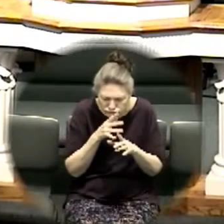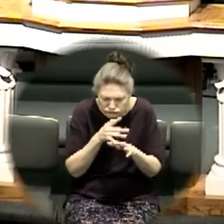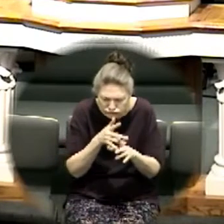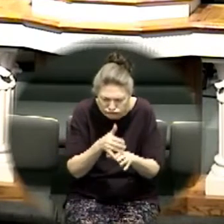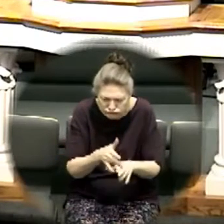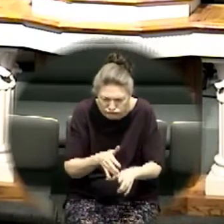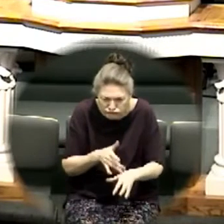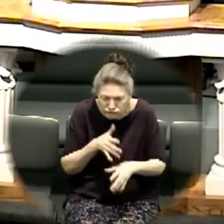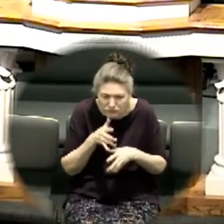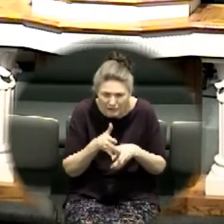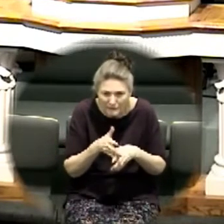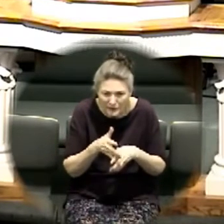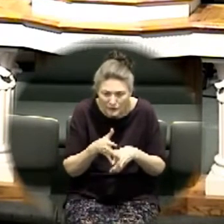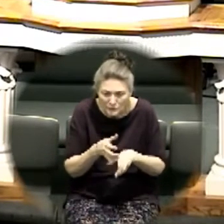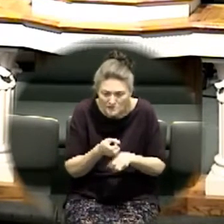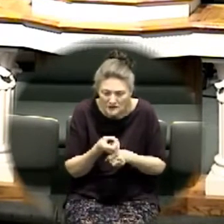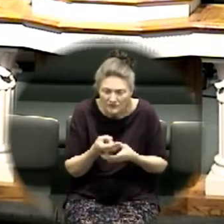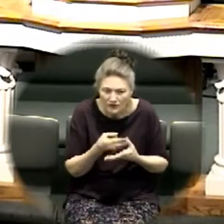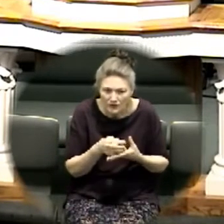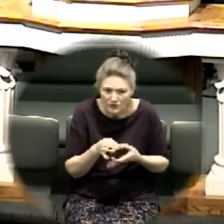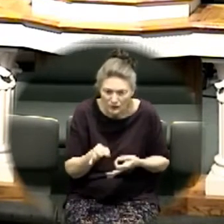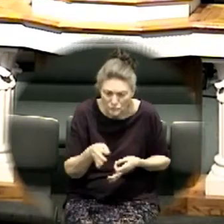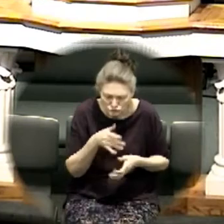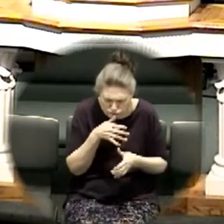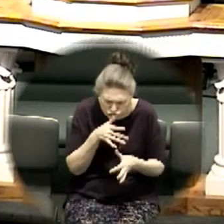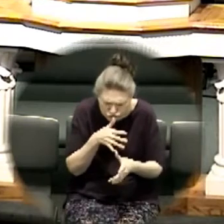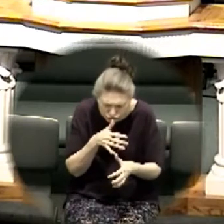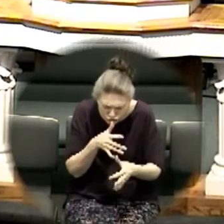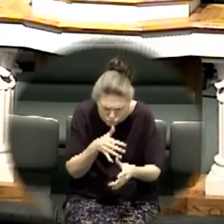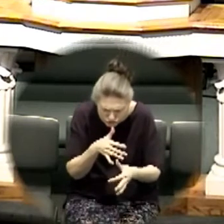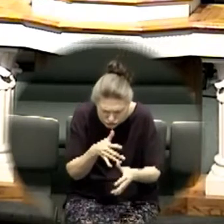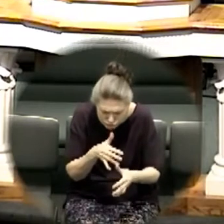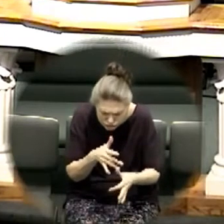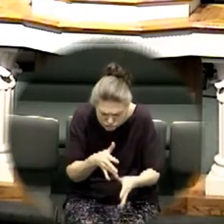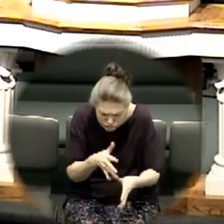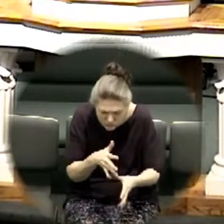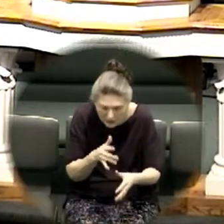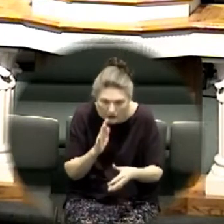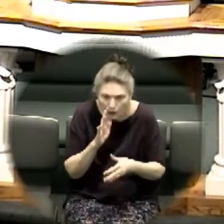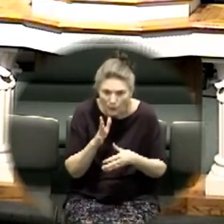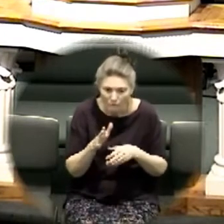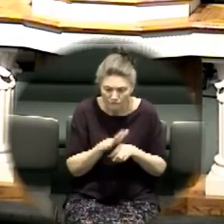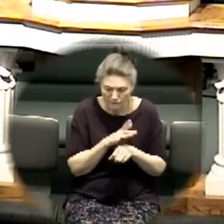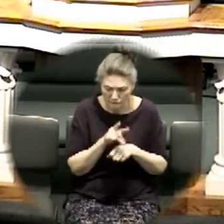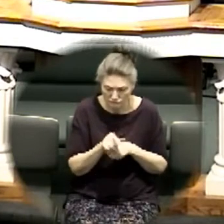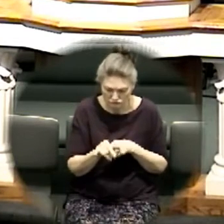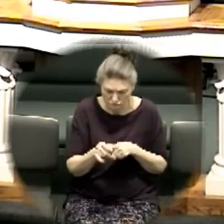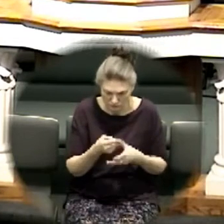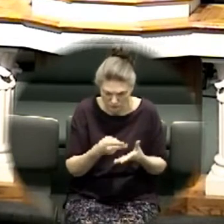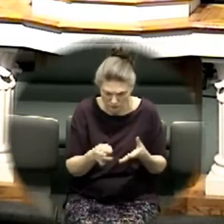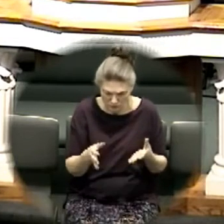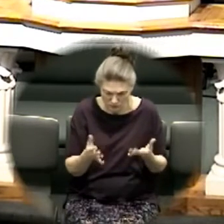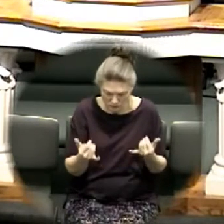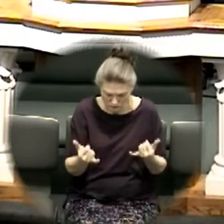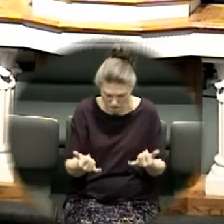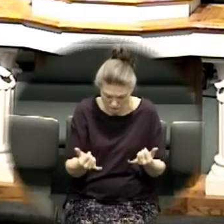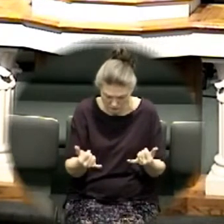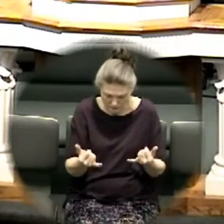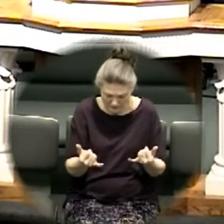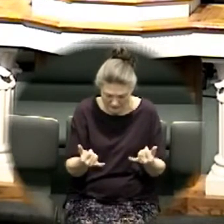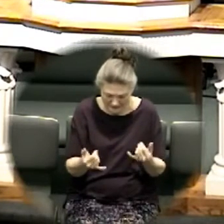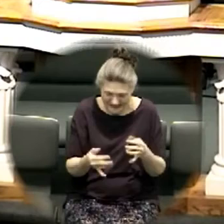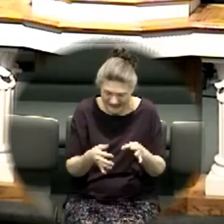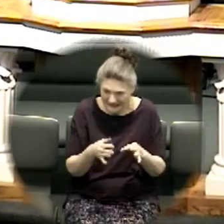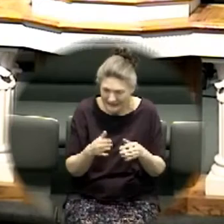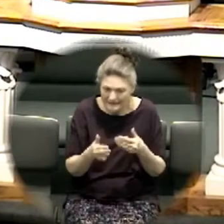if you'll do that today he will fill you with the Holy Ghost right where you are it's that simple you merely start to talk to